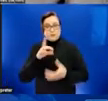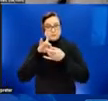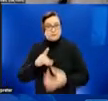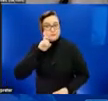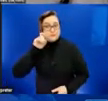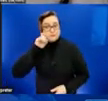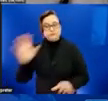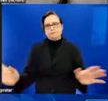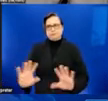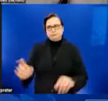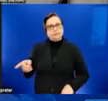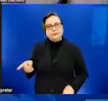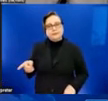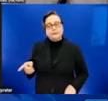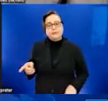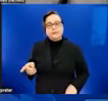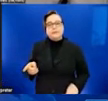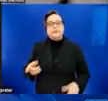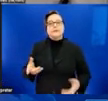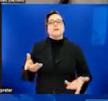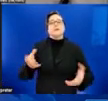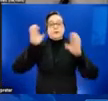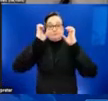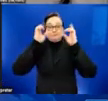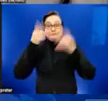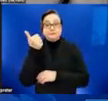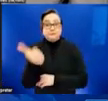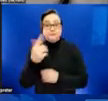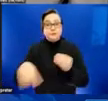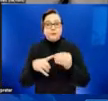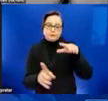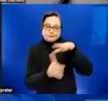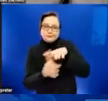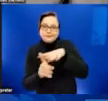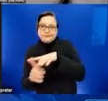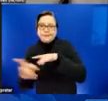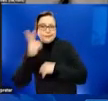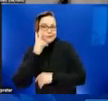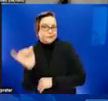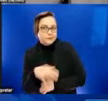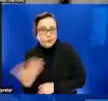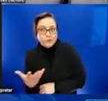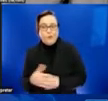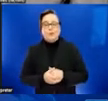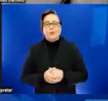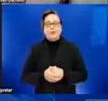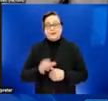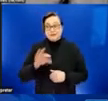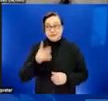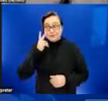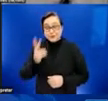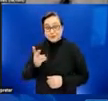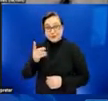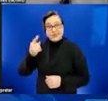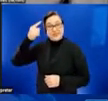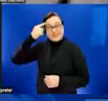yourself about the signs and symptoms. And if you think someone you love may have been exposed, encourage them to seek medical